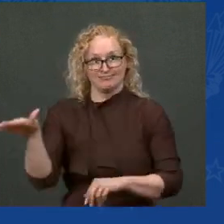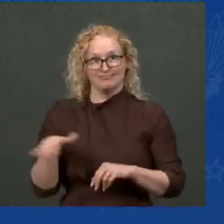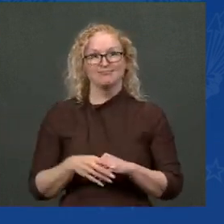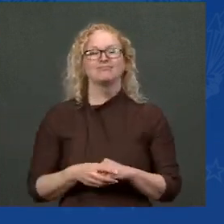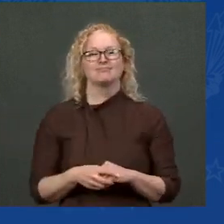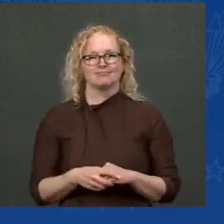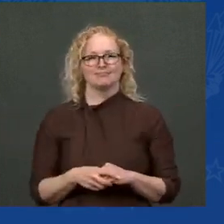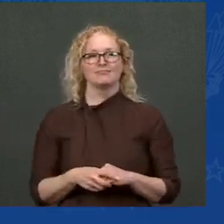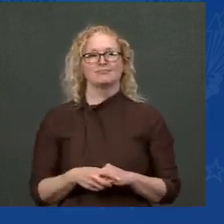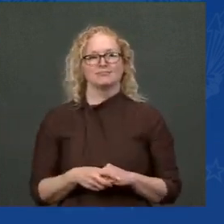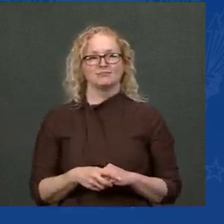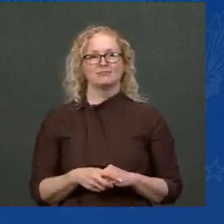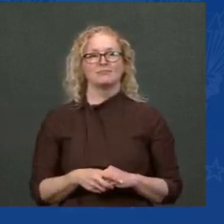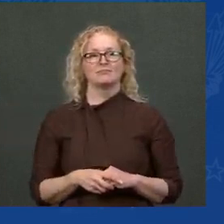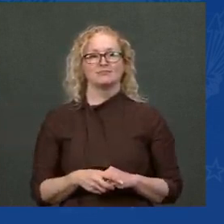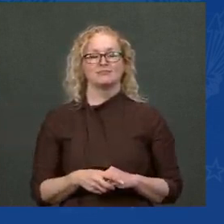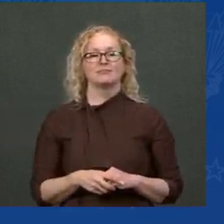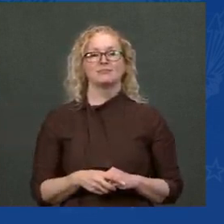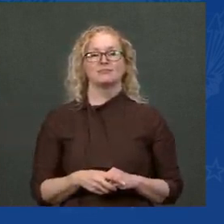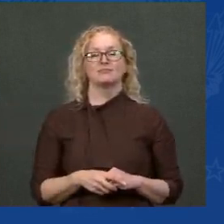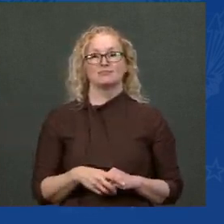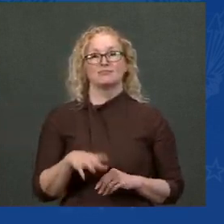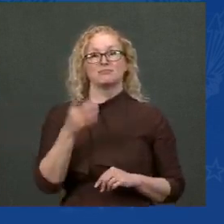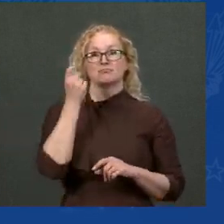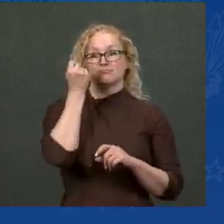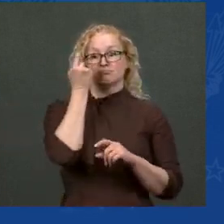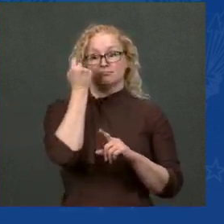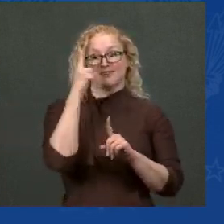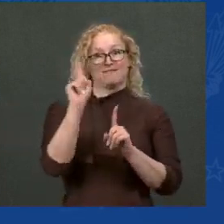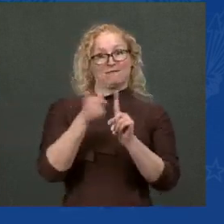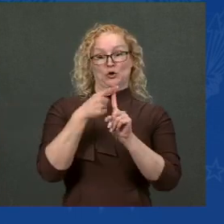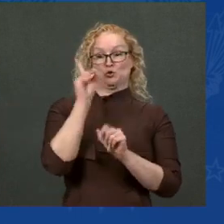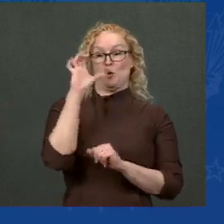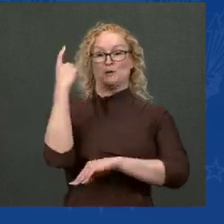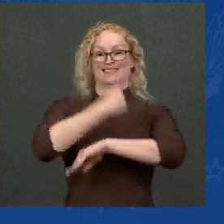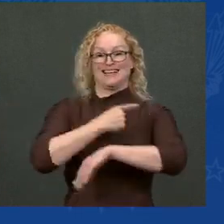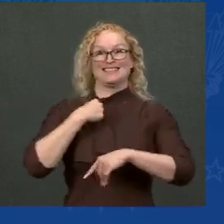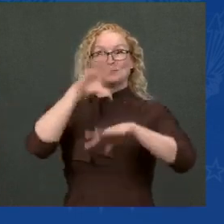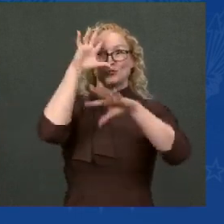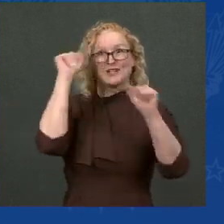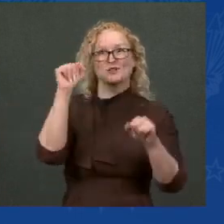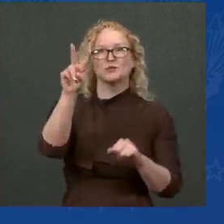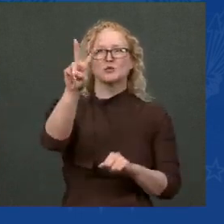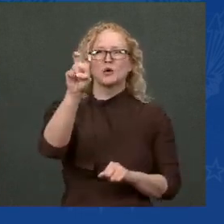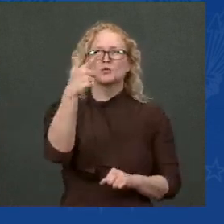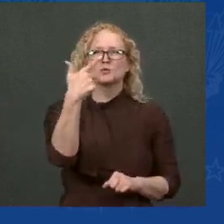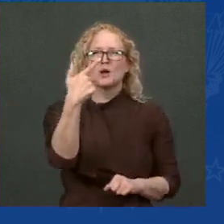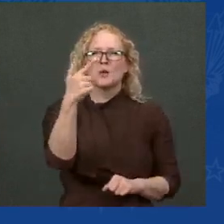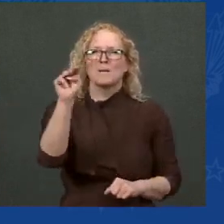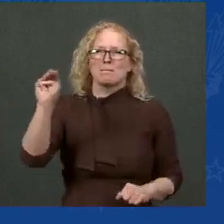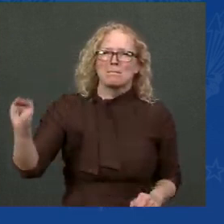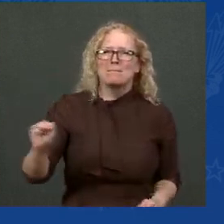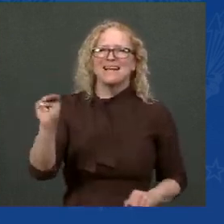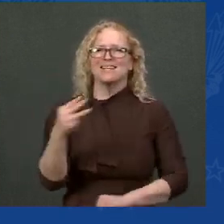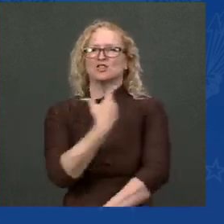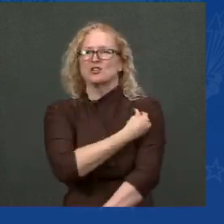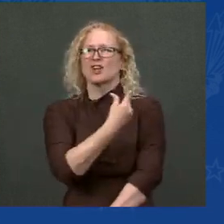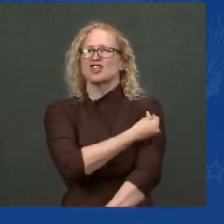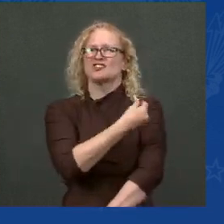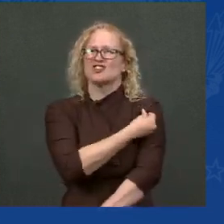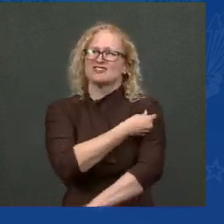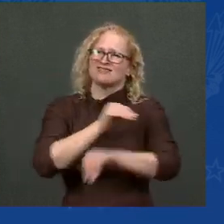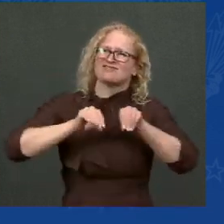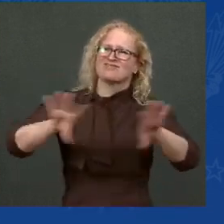didn't stop there. In recent months, we've started implementing vaccination requirements, which have helped bring the number of unvaccinated